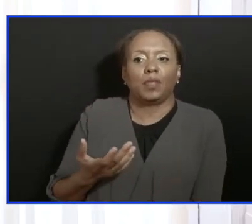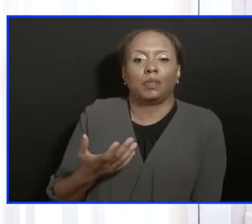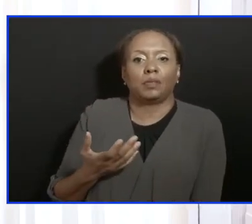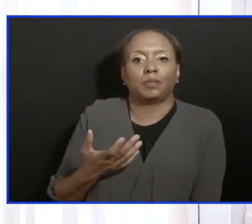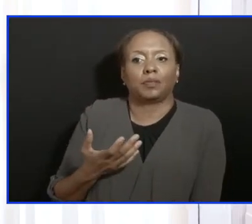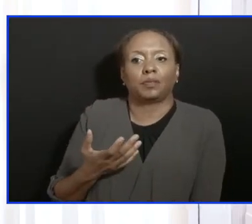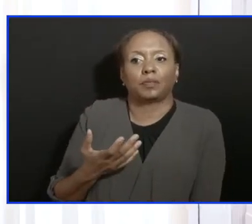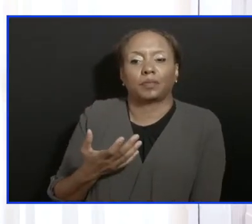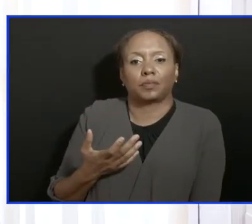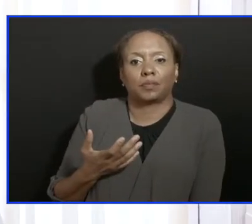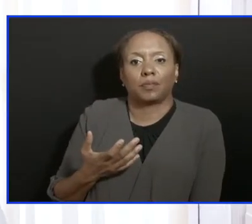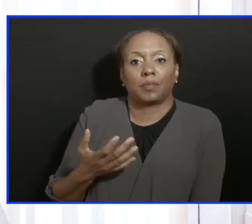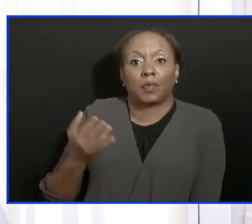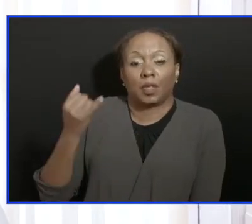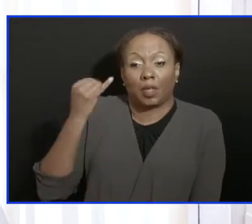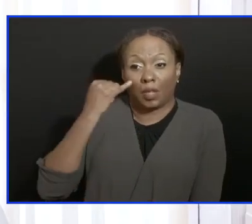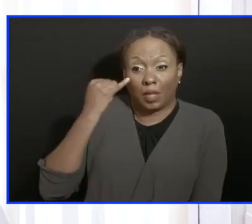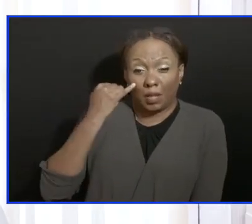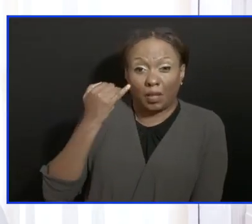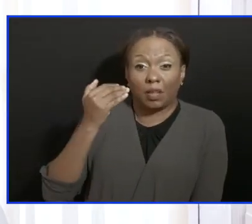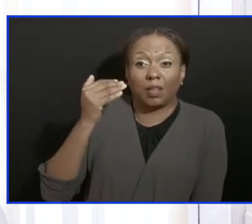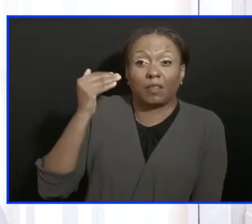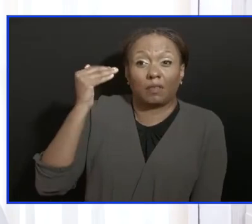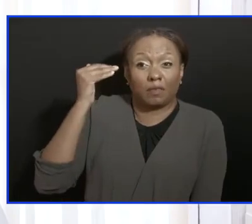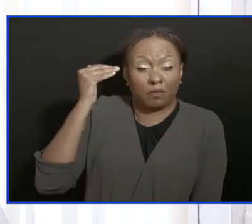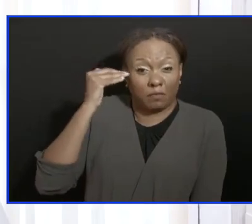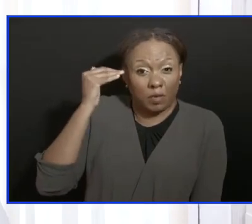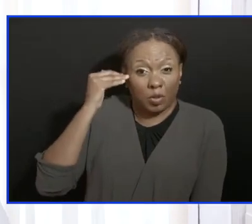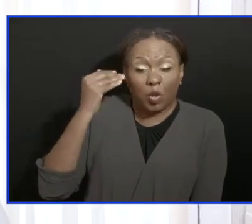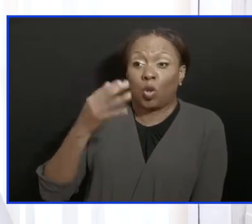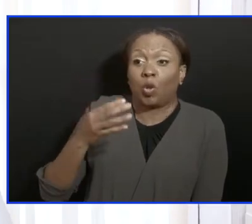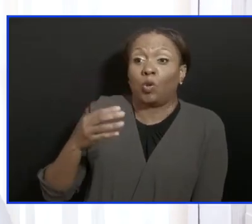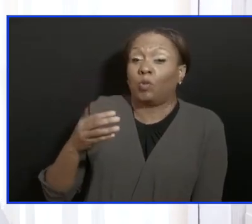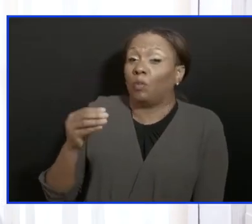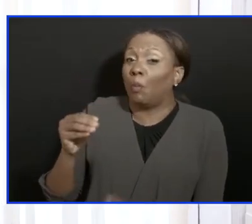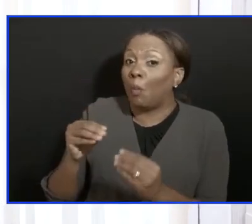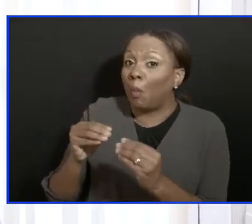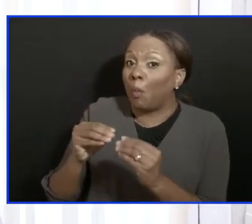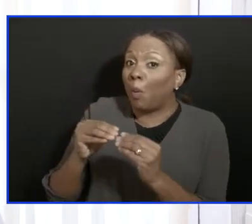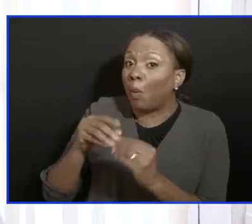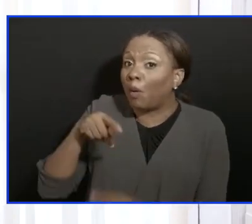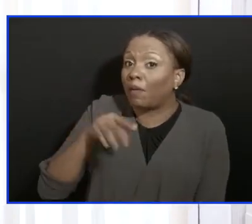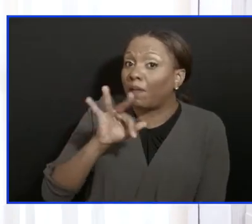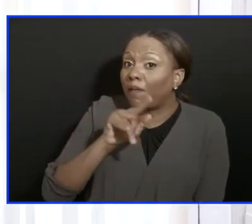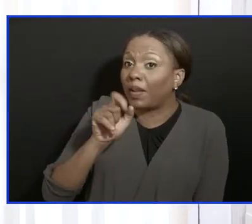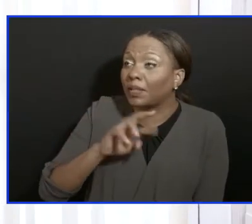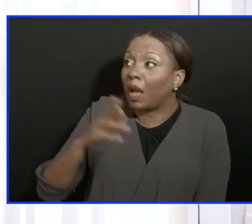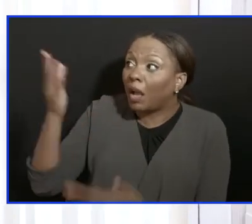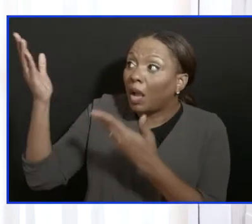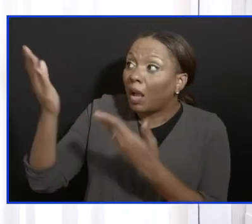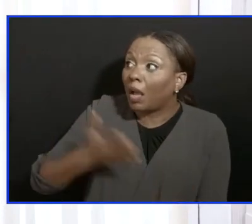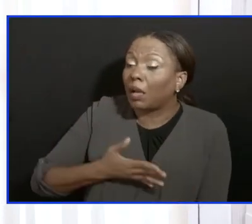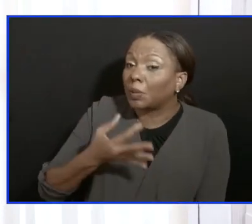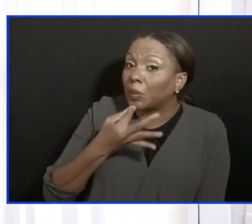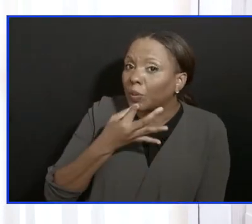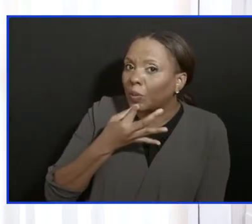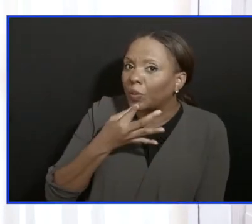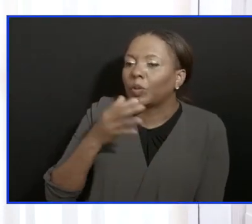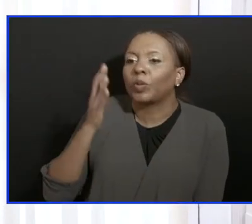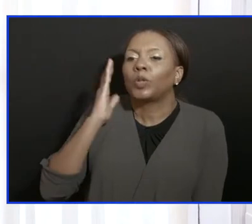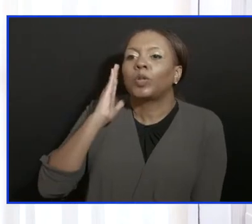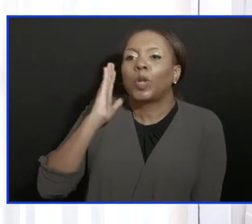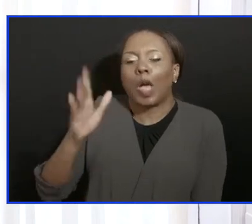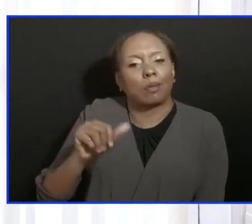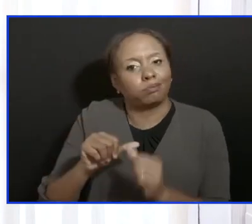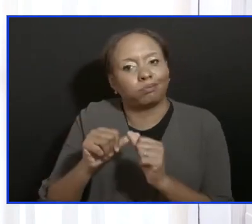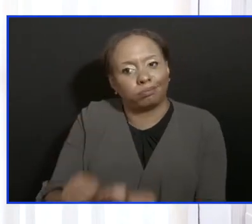start offloading the other second doses that we have, confident in the knowledge that we're getting additional vaccines very shortly. I'm